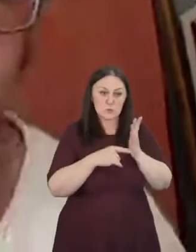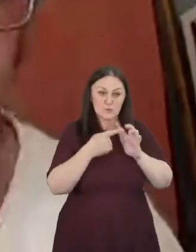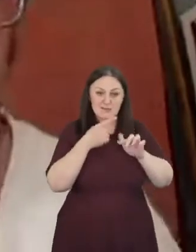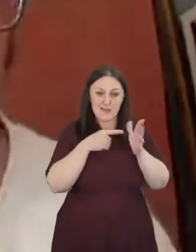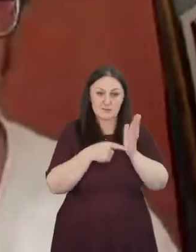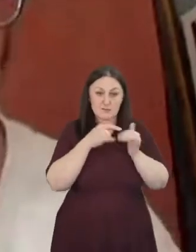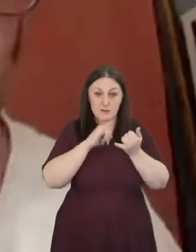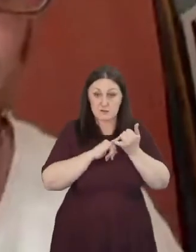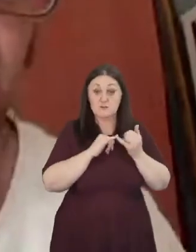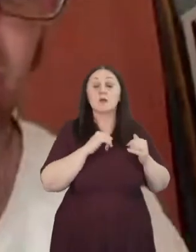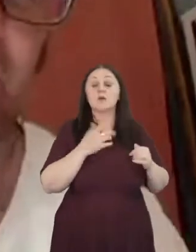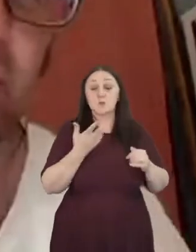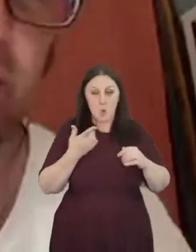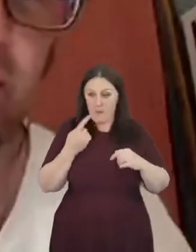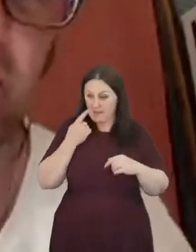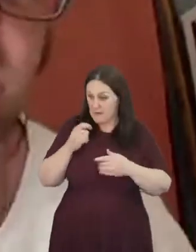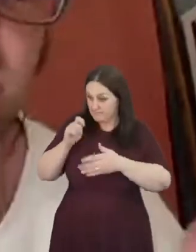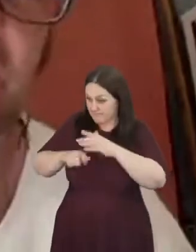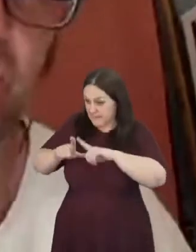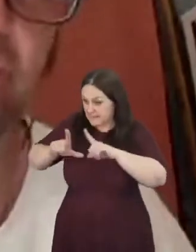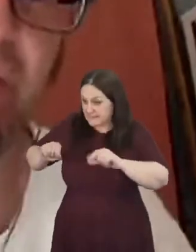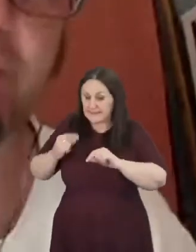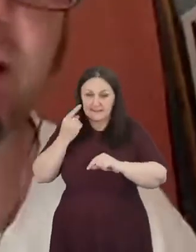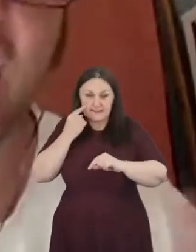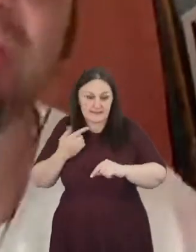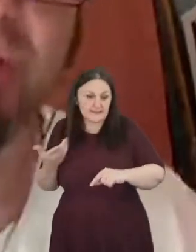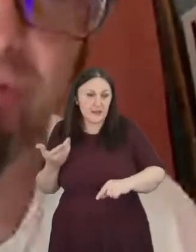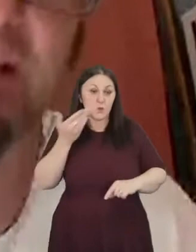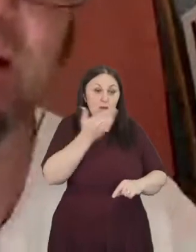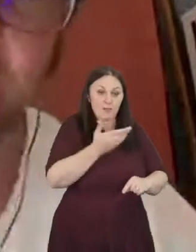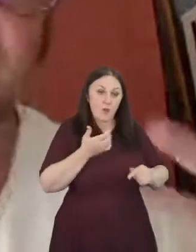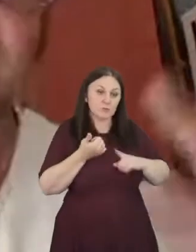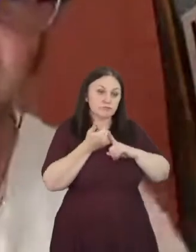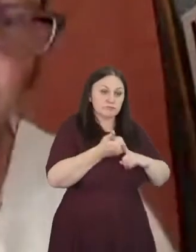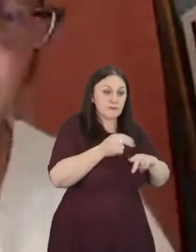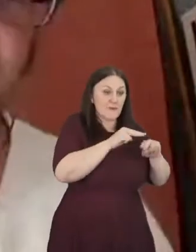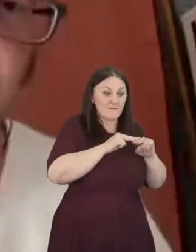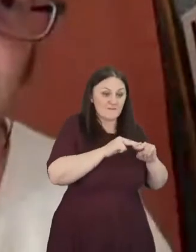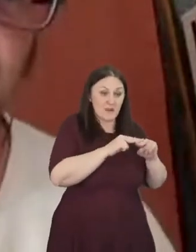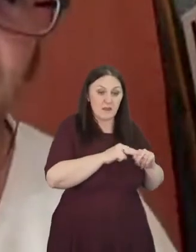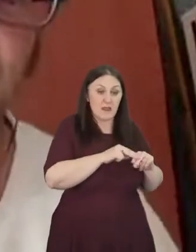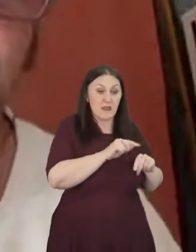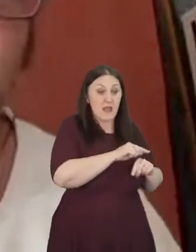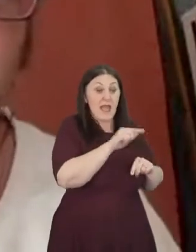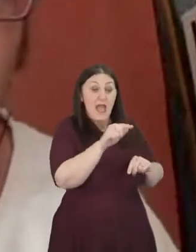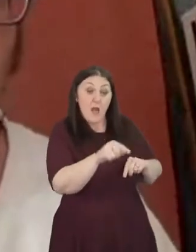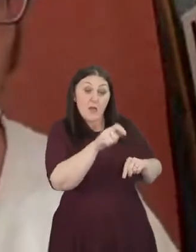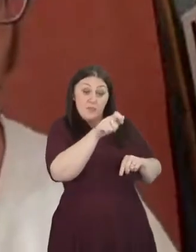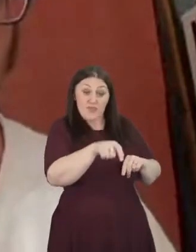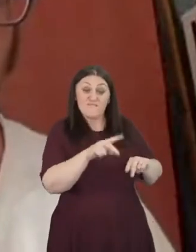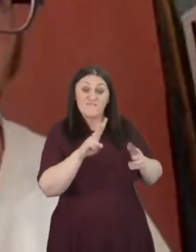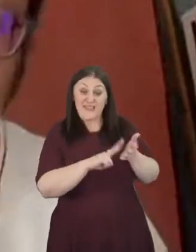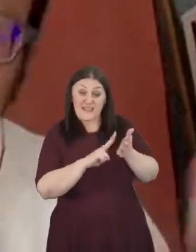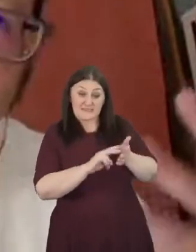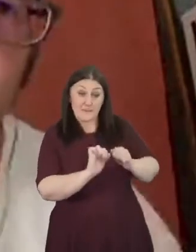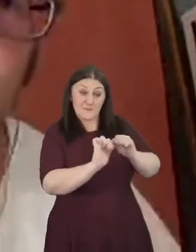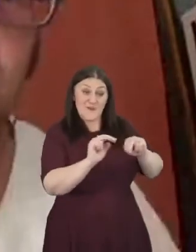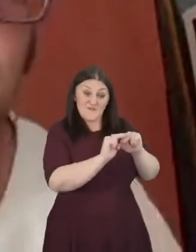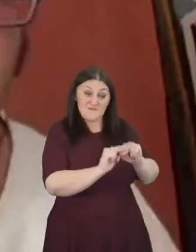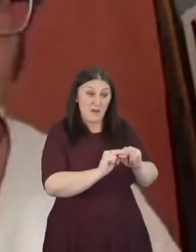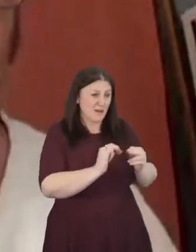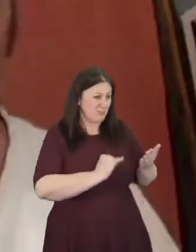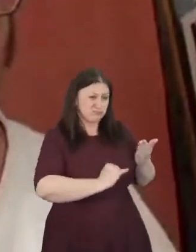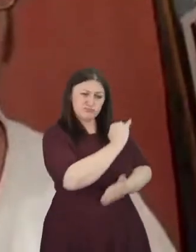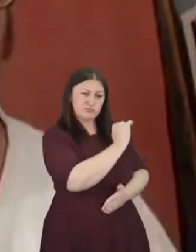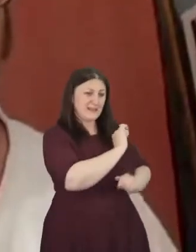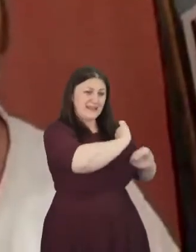yesterday and we're going out there to be with the family the actually the family of the victim is against the execution um and so we we